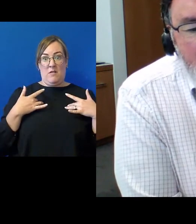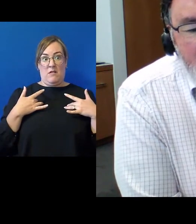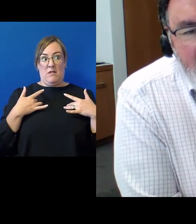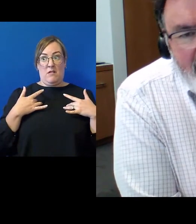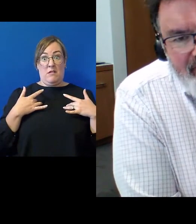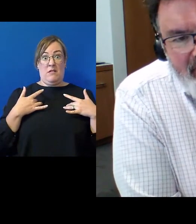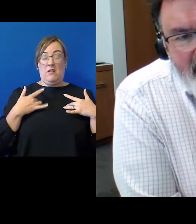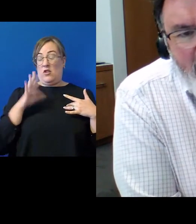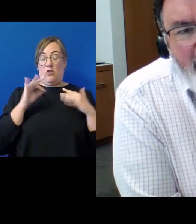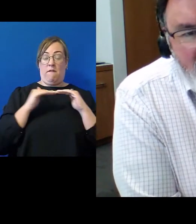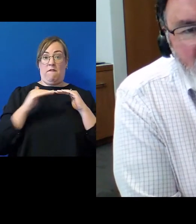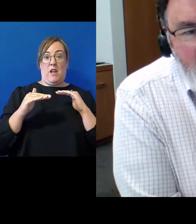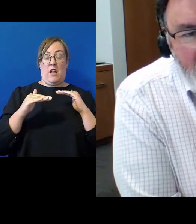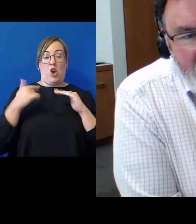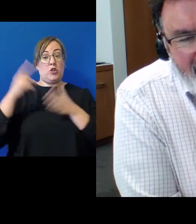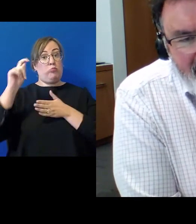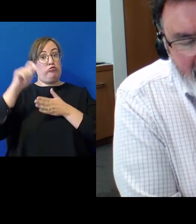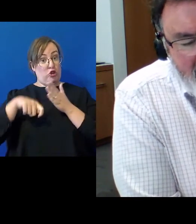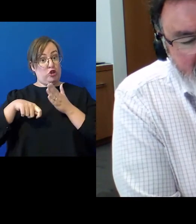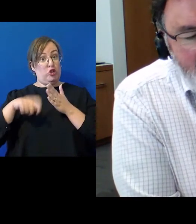because the crown prosecutor